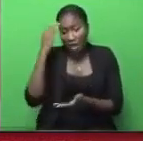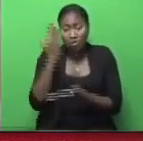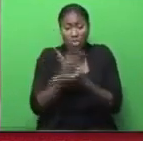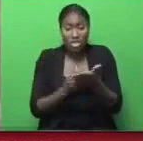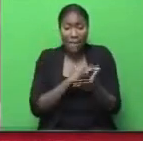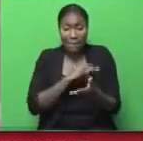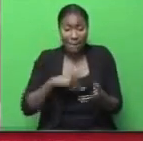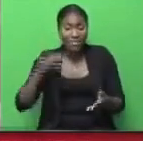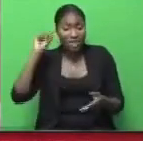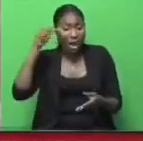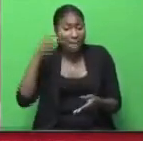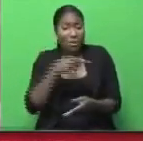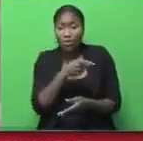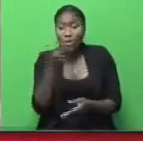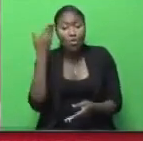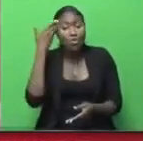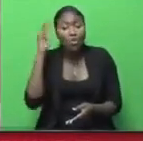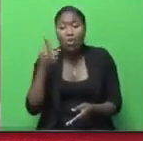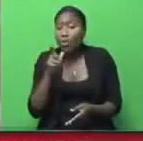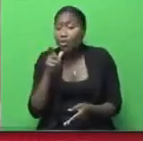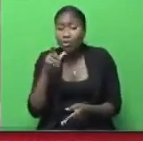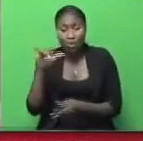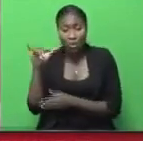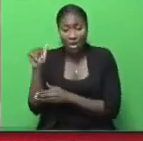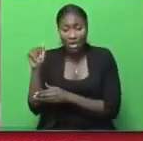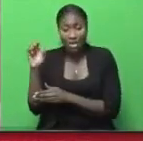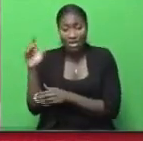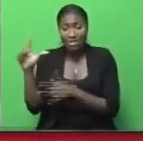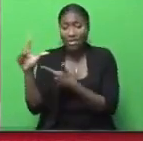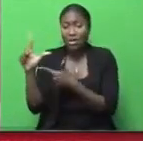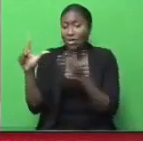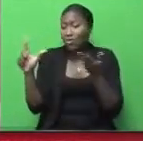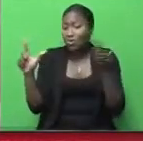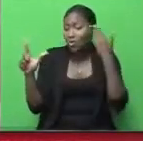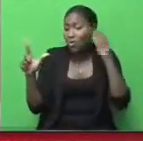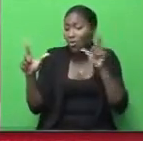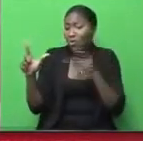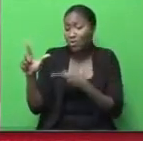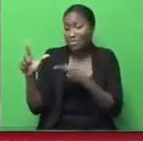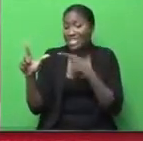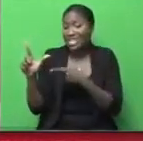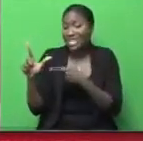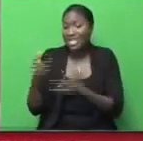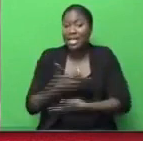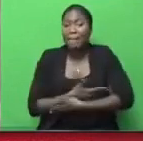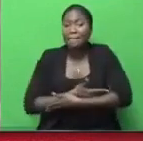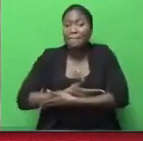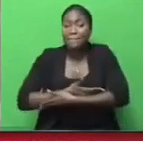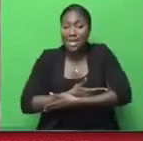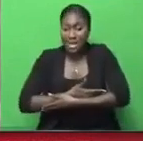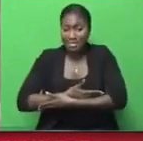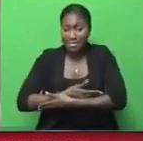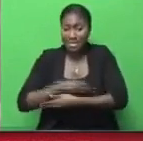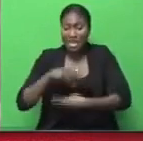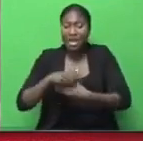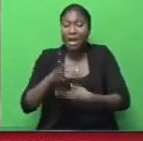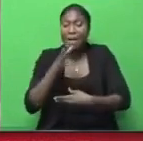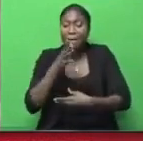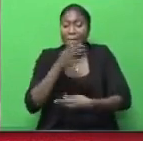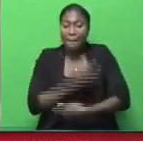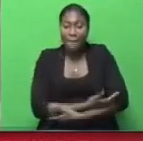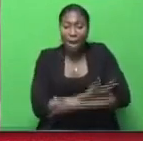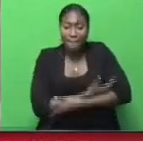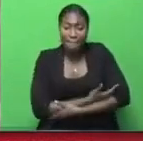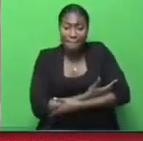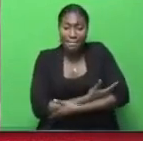of the government, all of you all don't even know who I'm talking about. Yael Vissarabia was a baby in his mommy's arms, on a